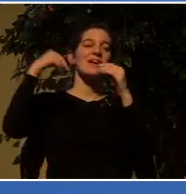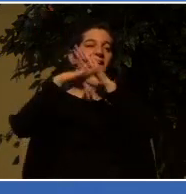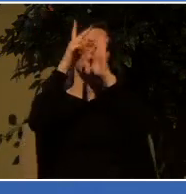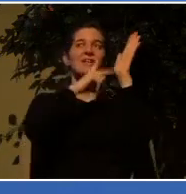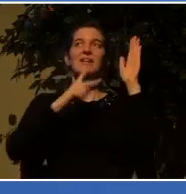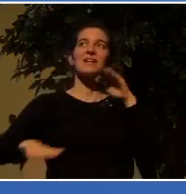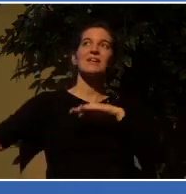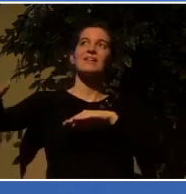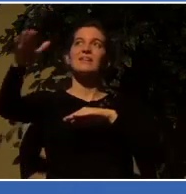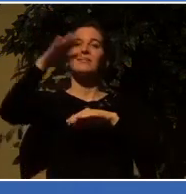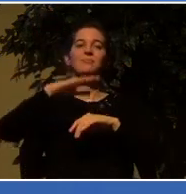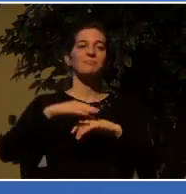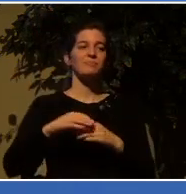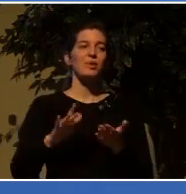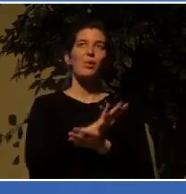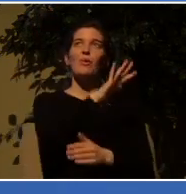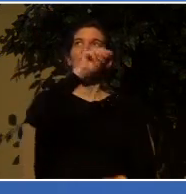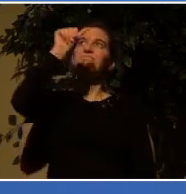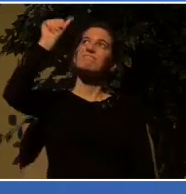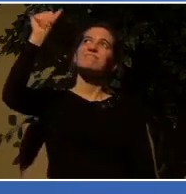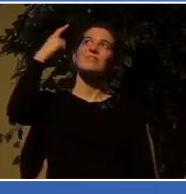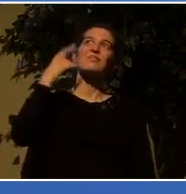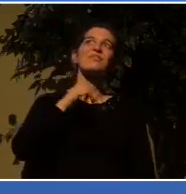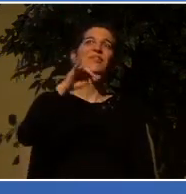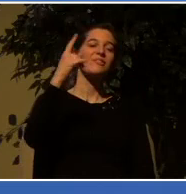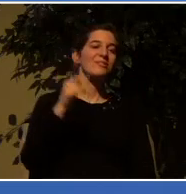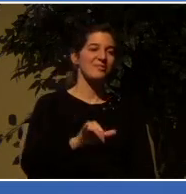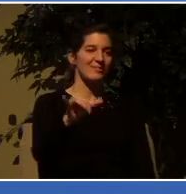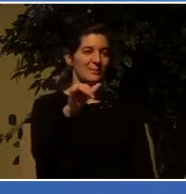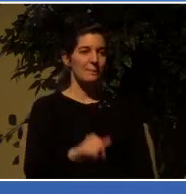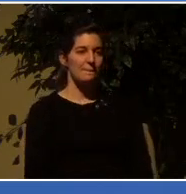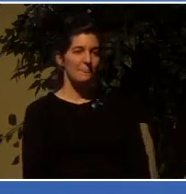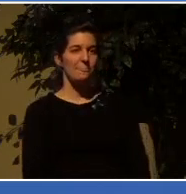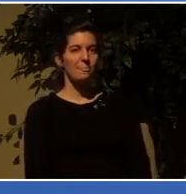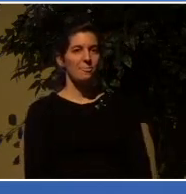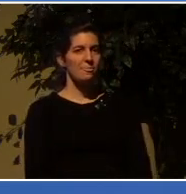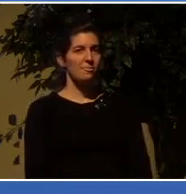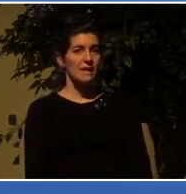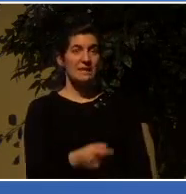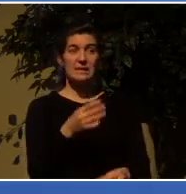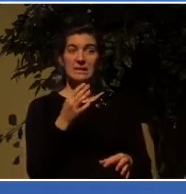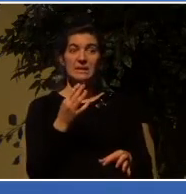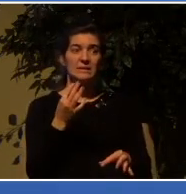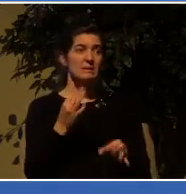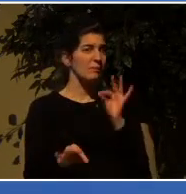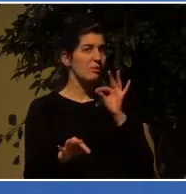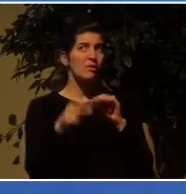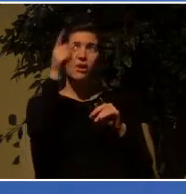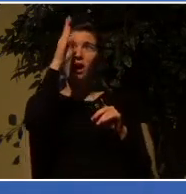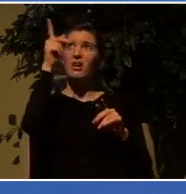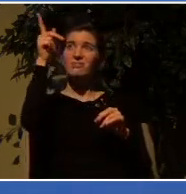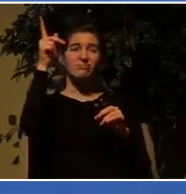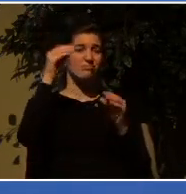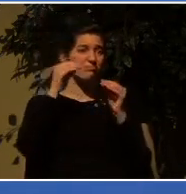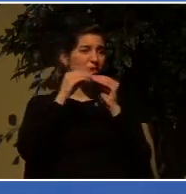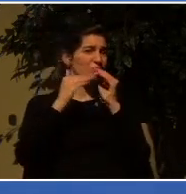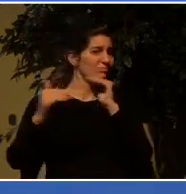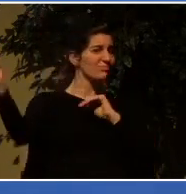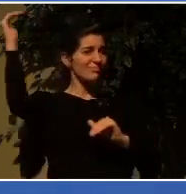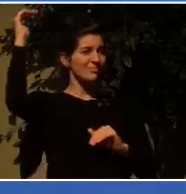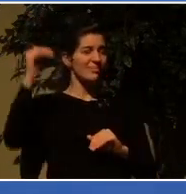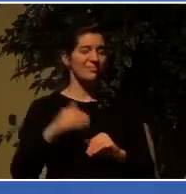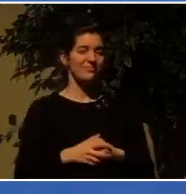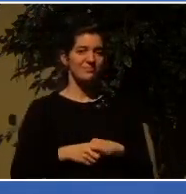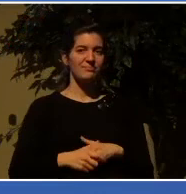and ever. God is simply bigger. And as long as we are